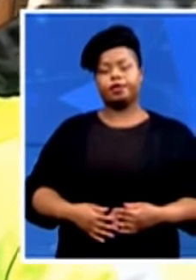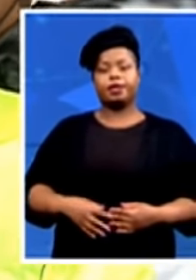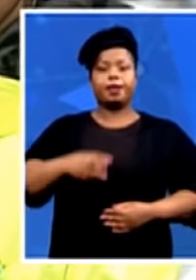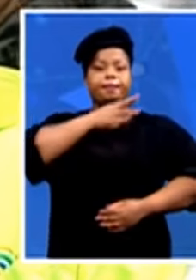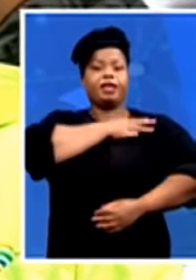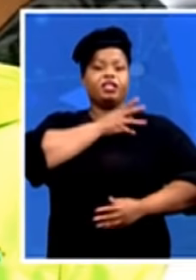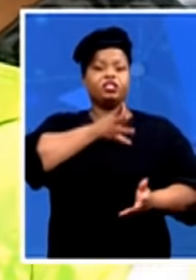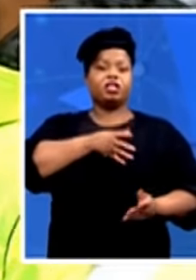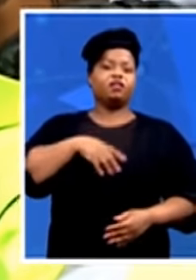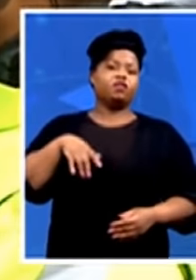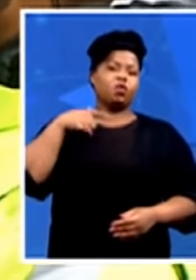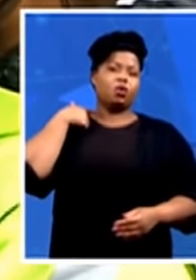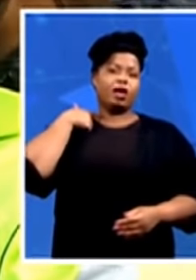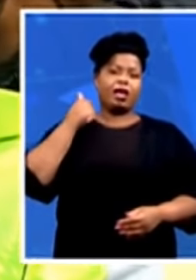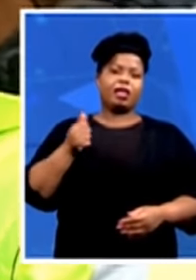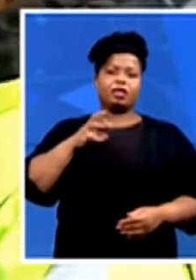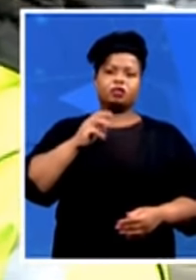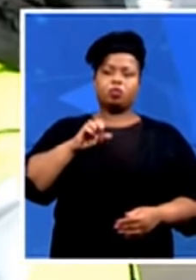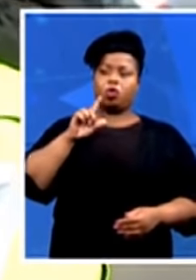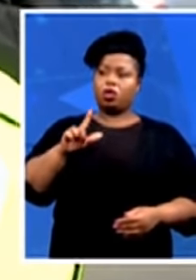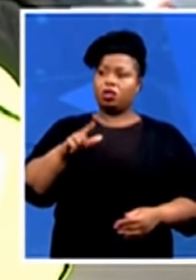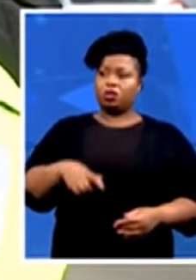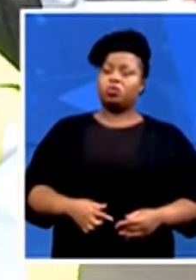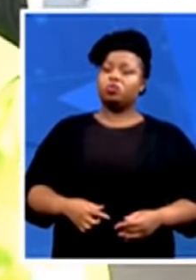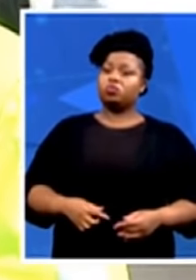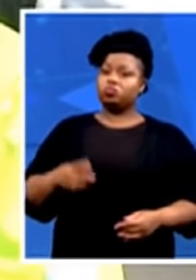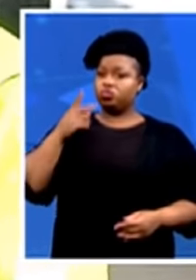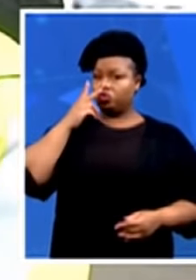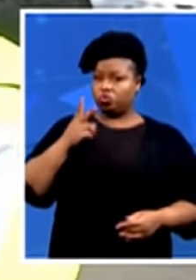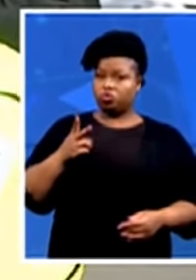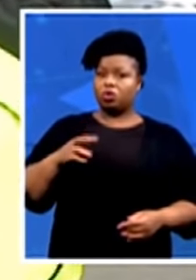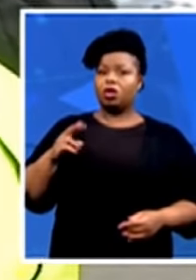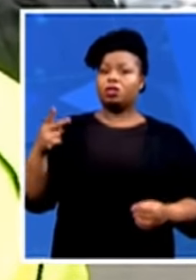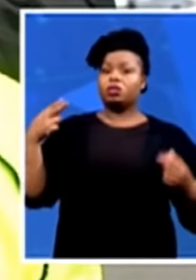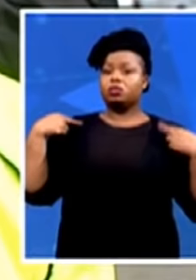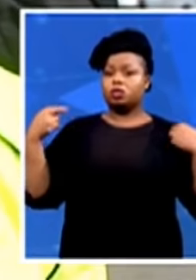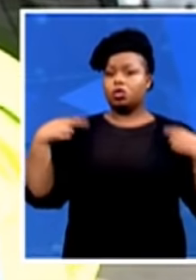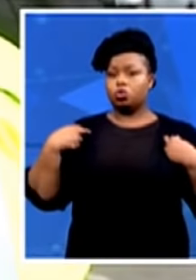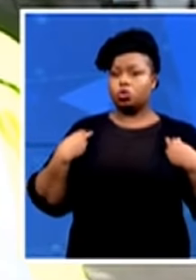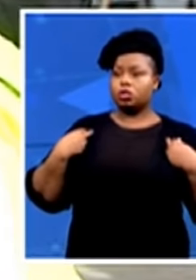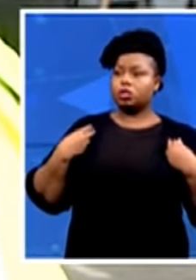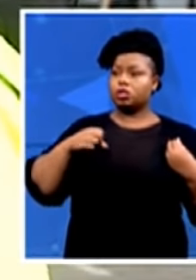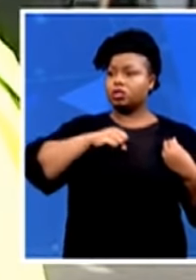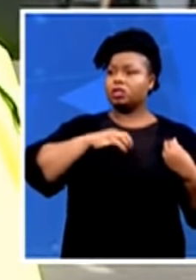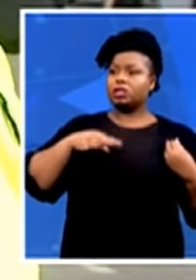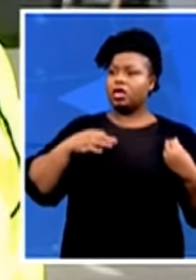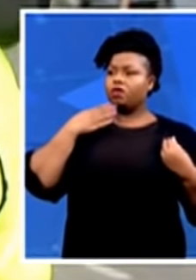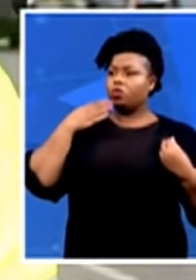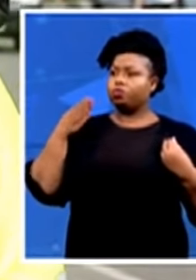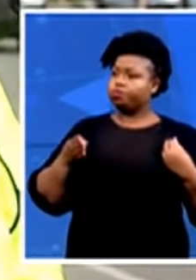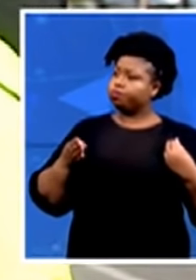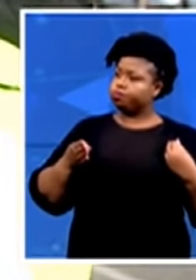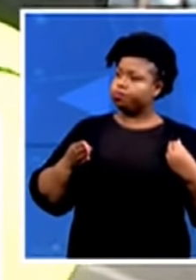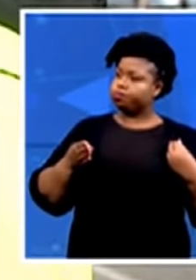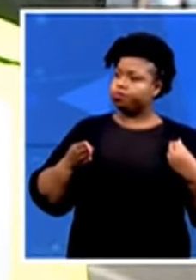We saw some of the security personnel also coming through to make sure that there are